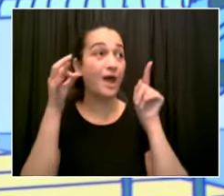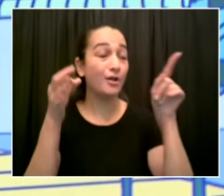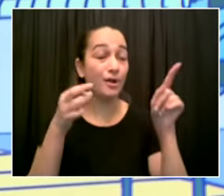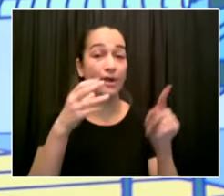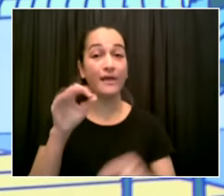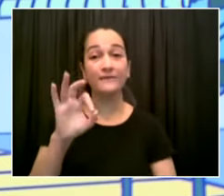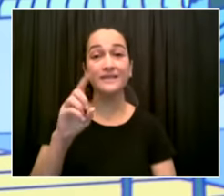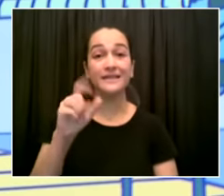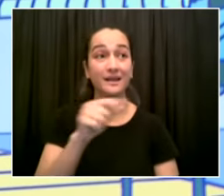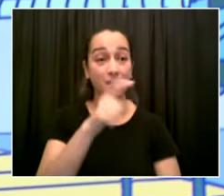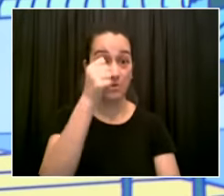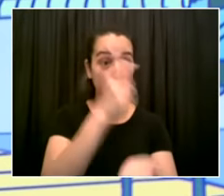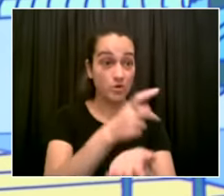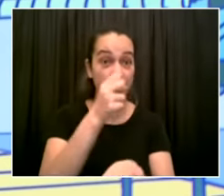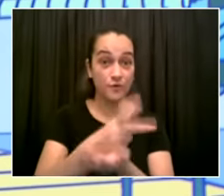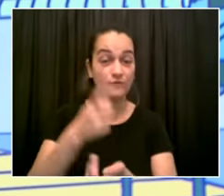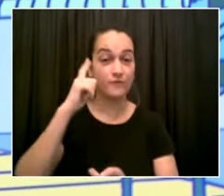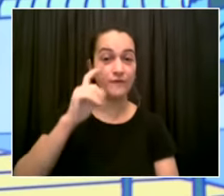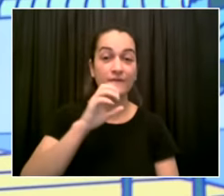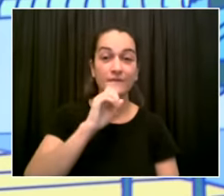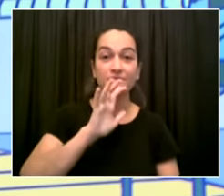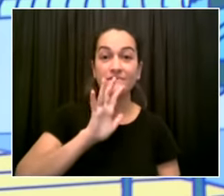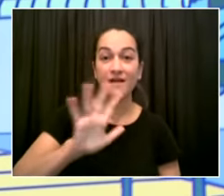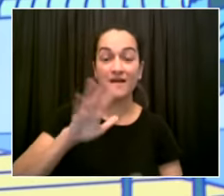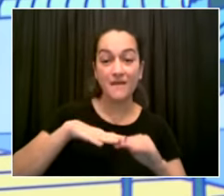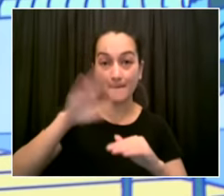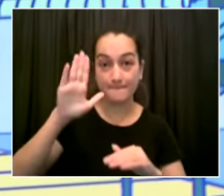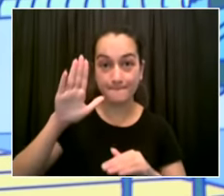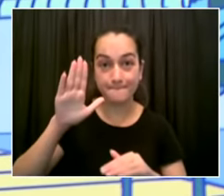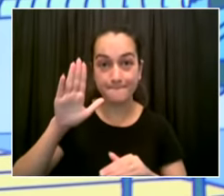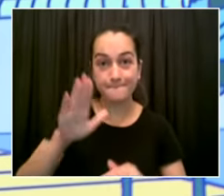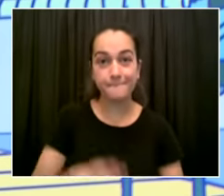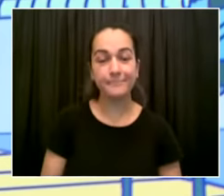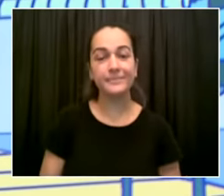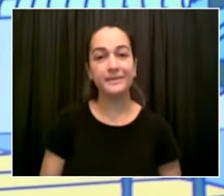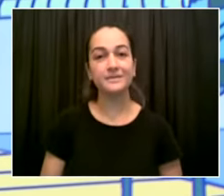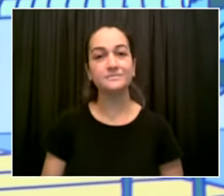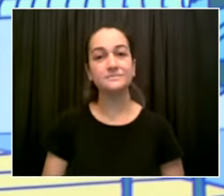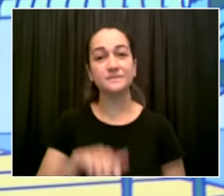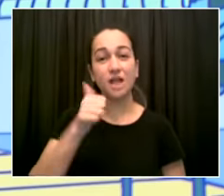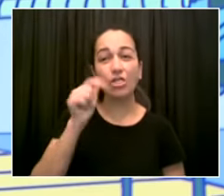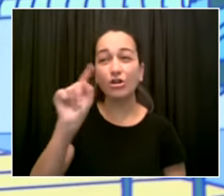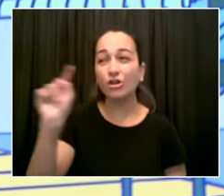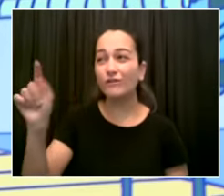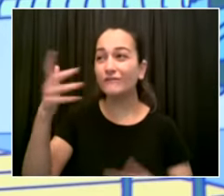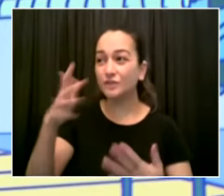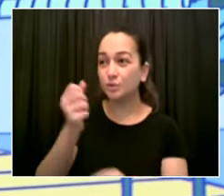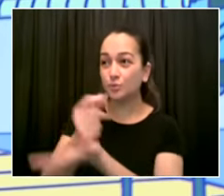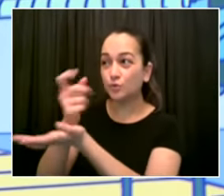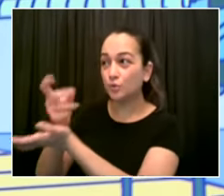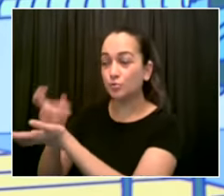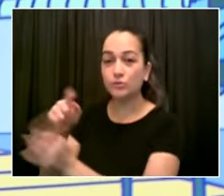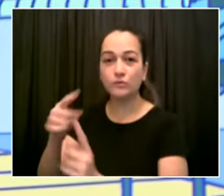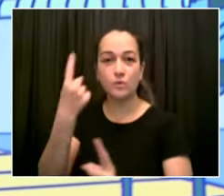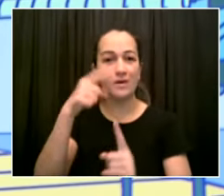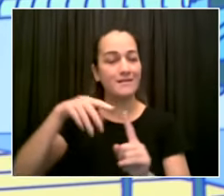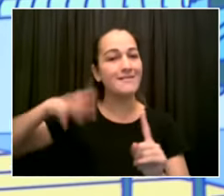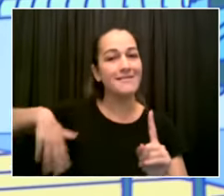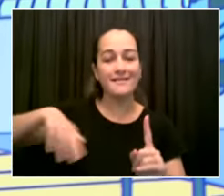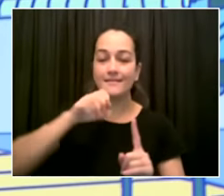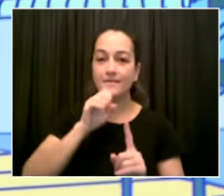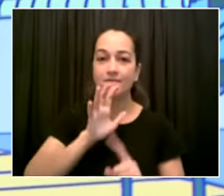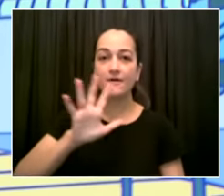but still this should be the relentless focus of the federal government because i know parents are going to feel such